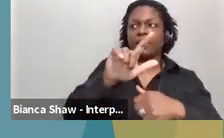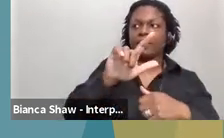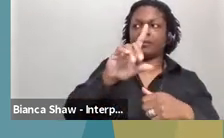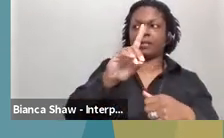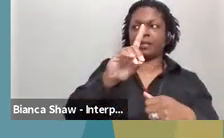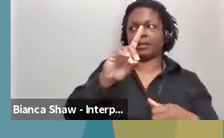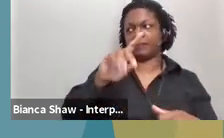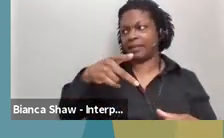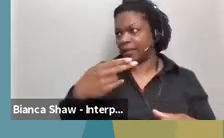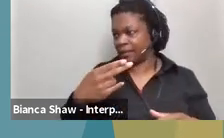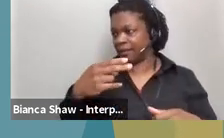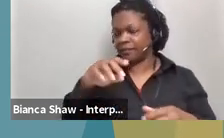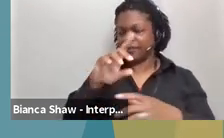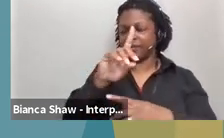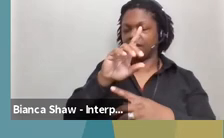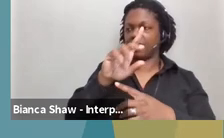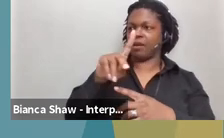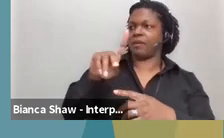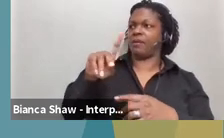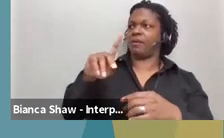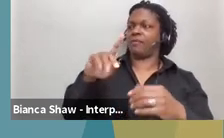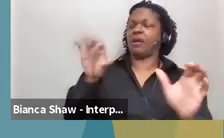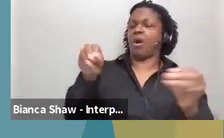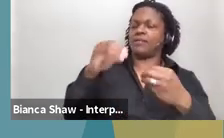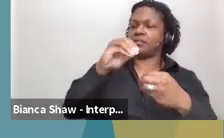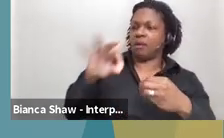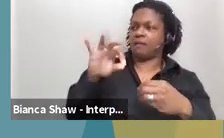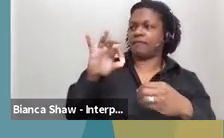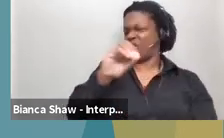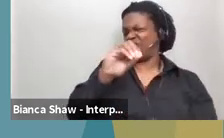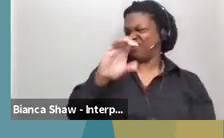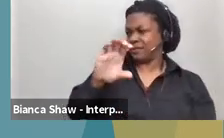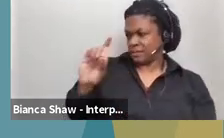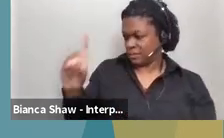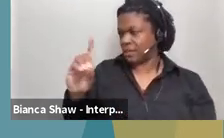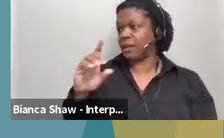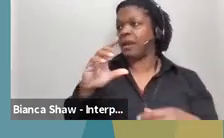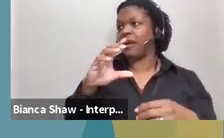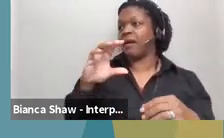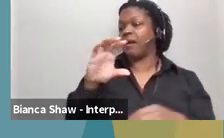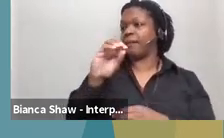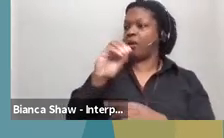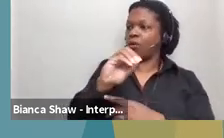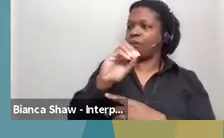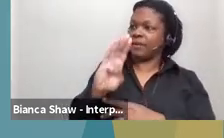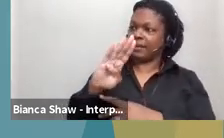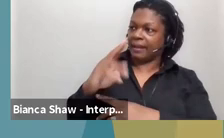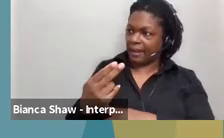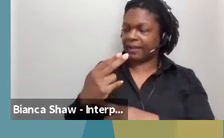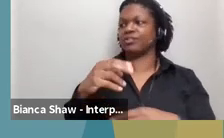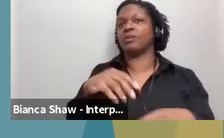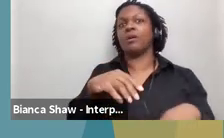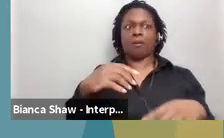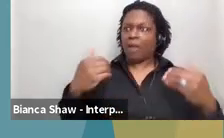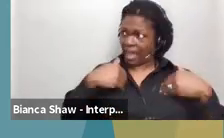community, and also, um, from the, um, like I say, Office of Behavioral Health, um, perspective. So